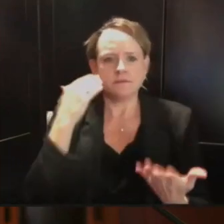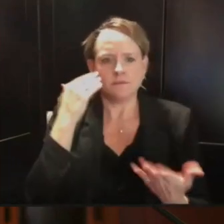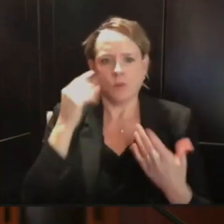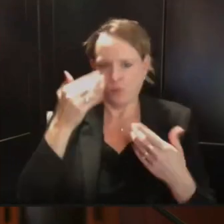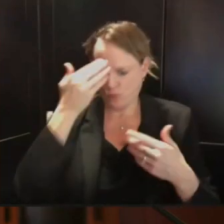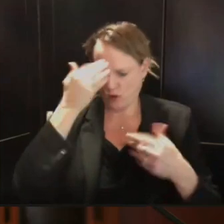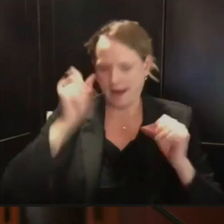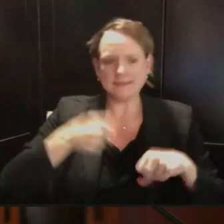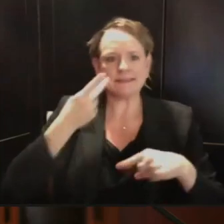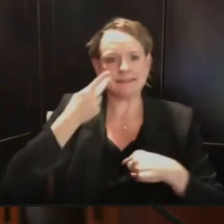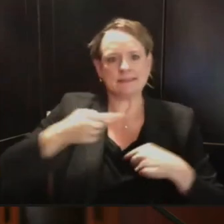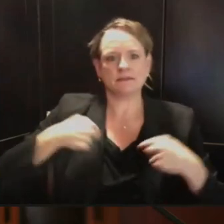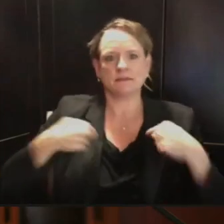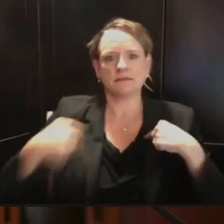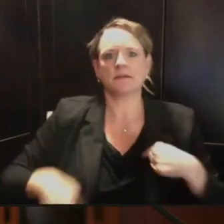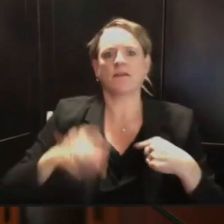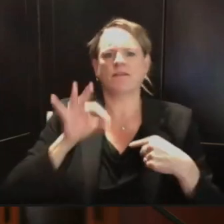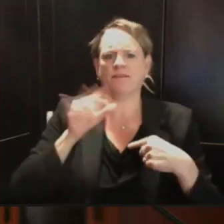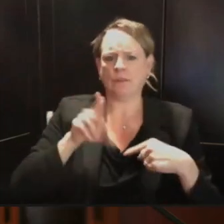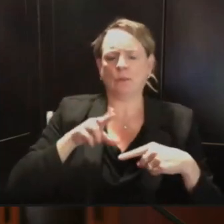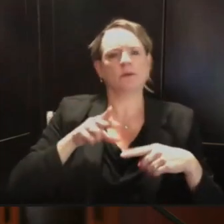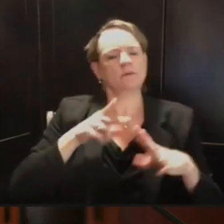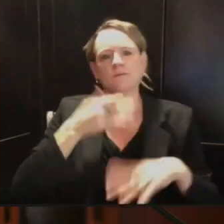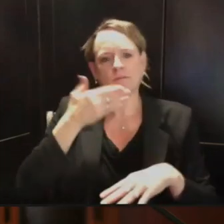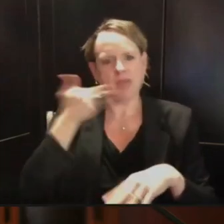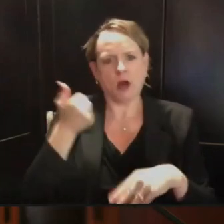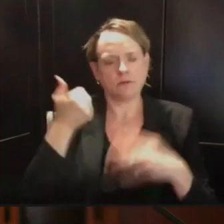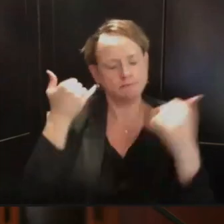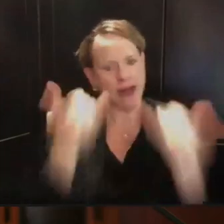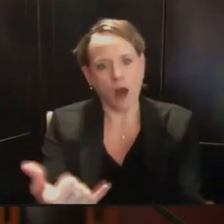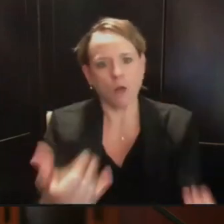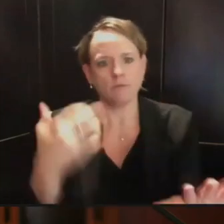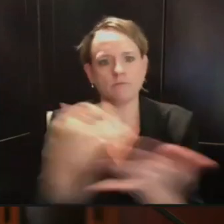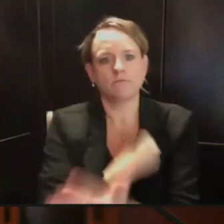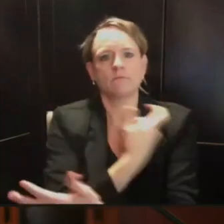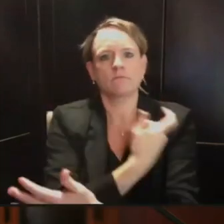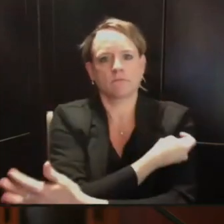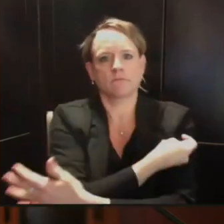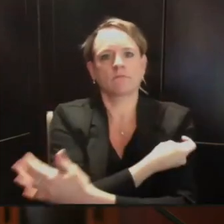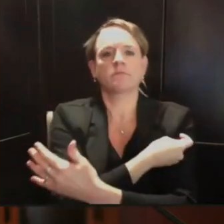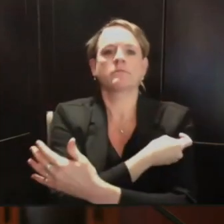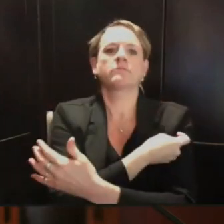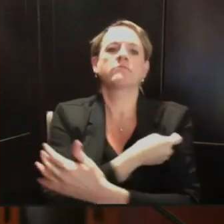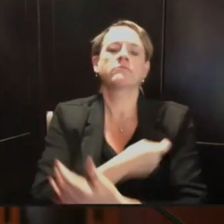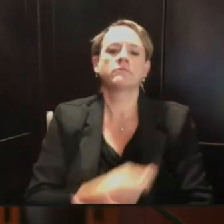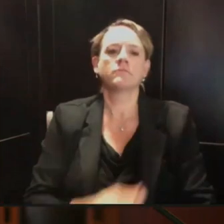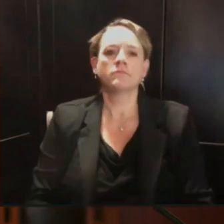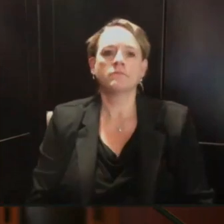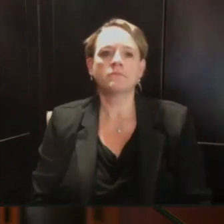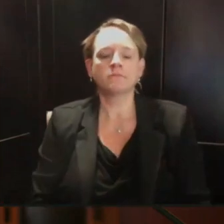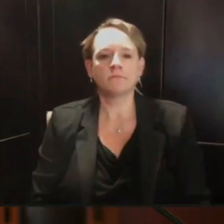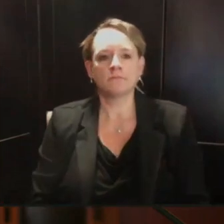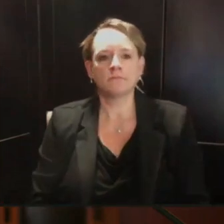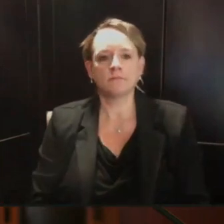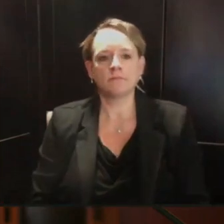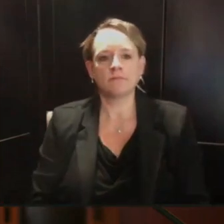who and where the disease is escalating. And so we need to take actions now in light of